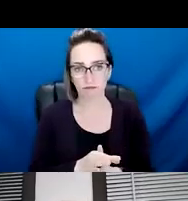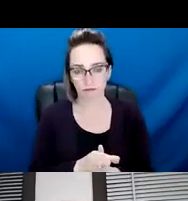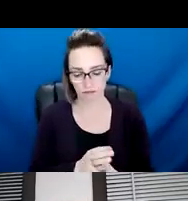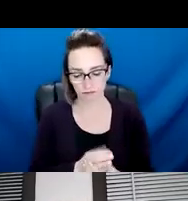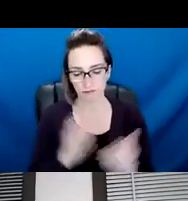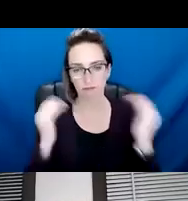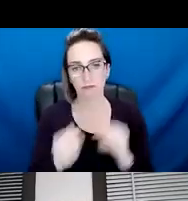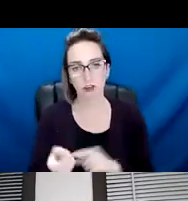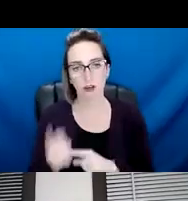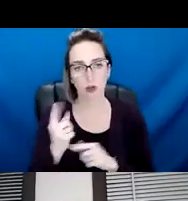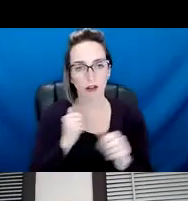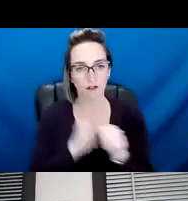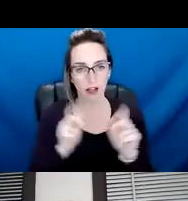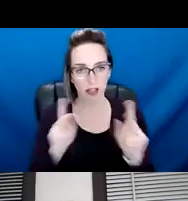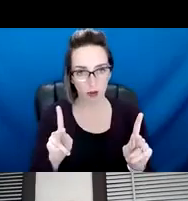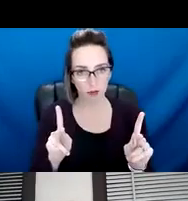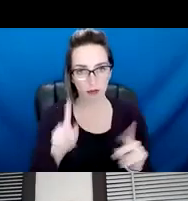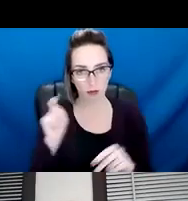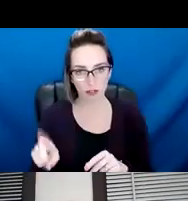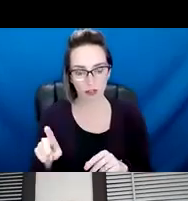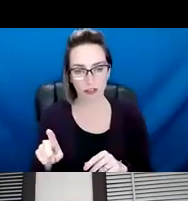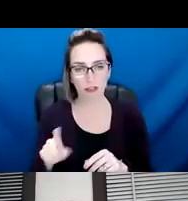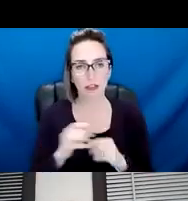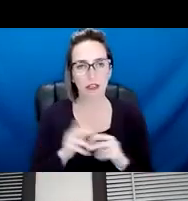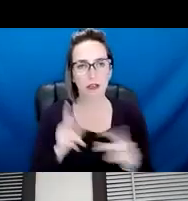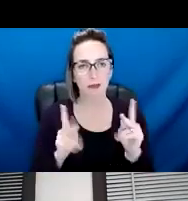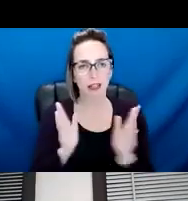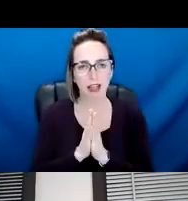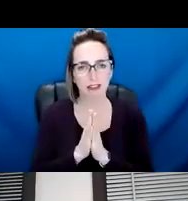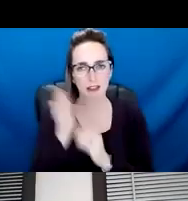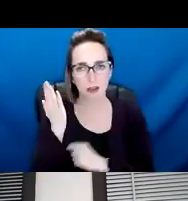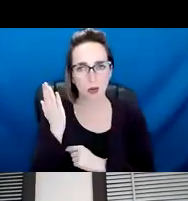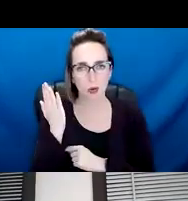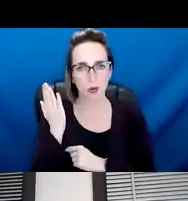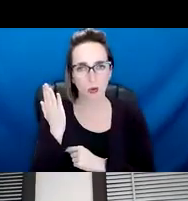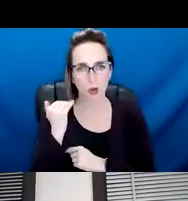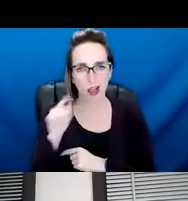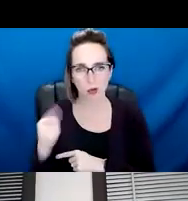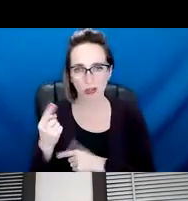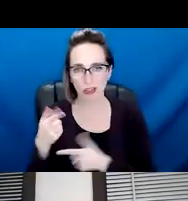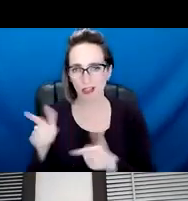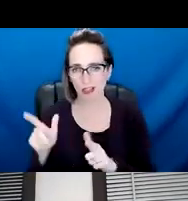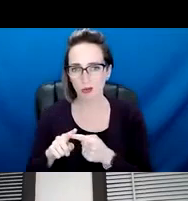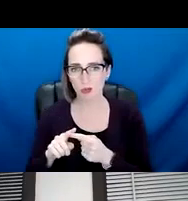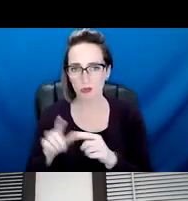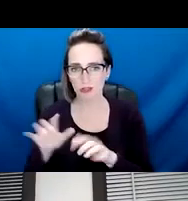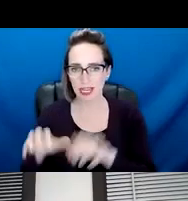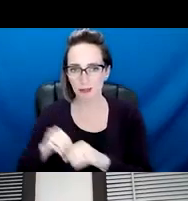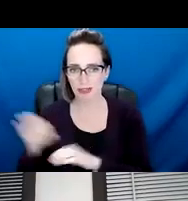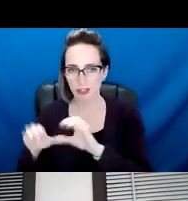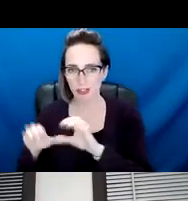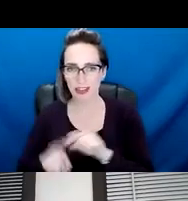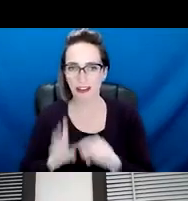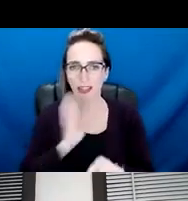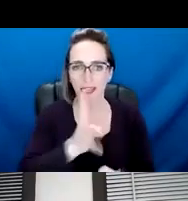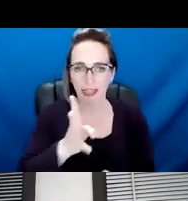follow-up to that, um, asking why folks are only able to ask questions in the chat, um, um, in this